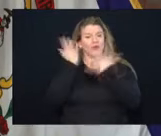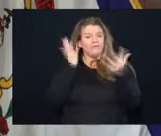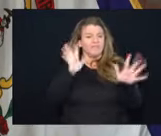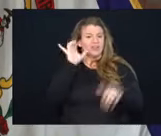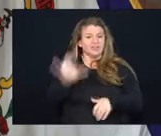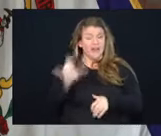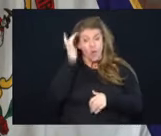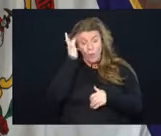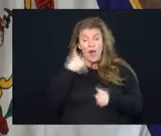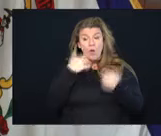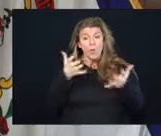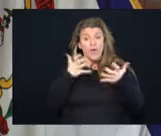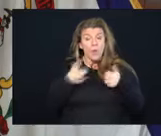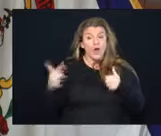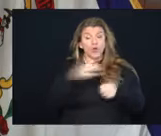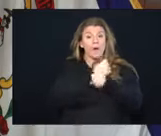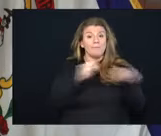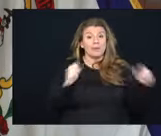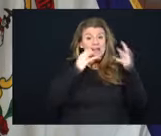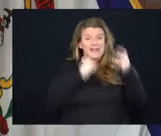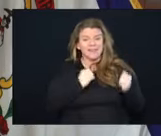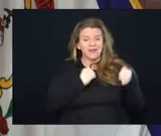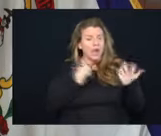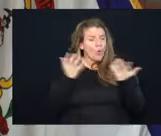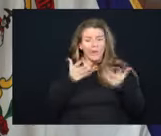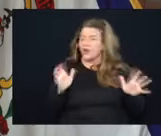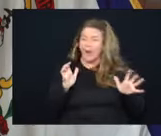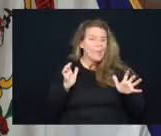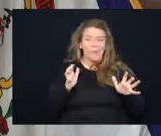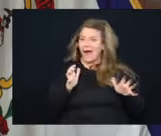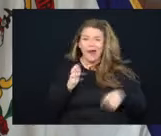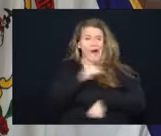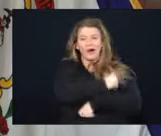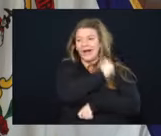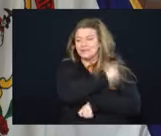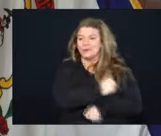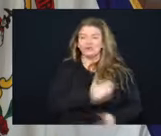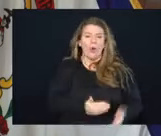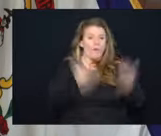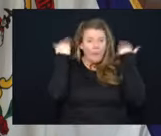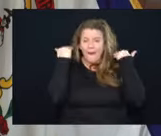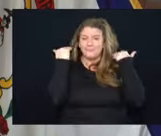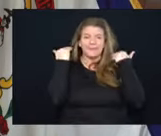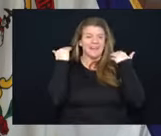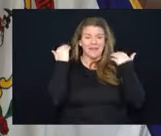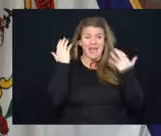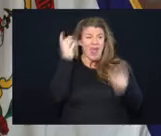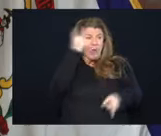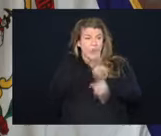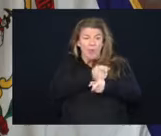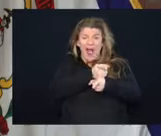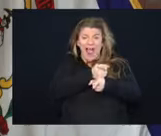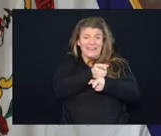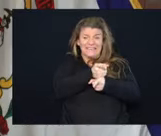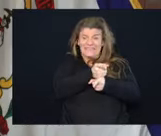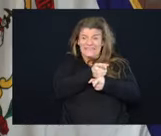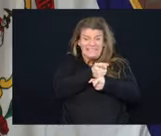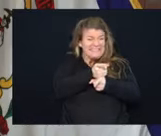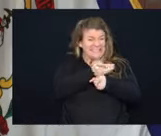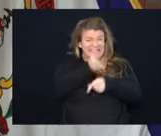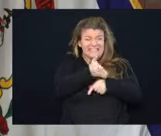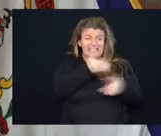that because we want you protected. We don't want our hospitals overrun and we and we're right at the brink right now.